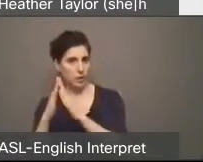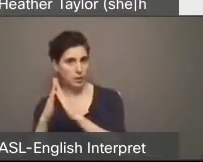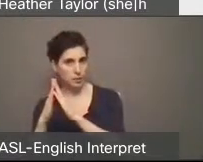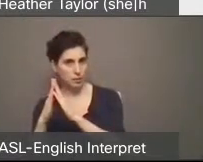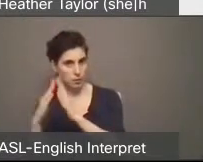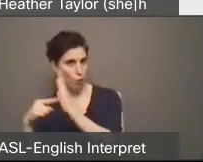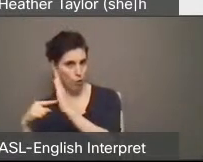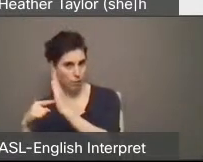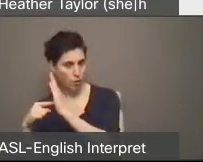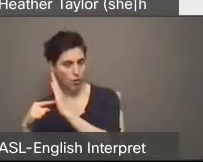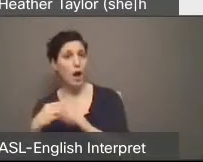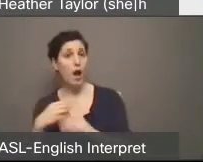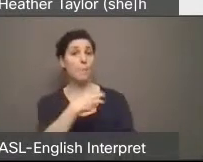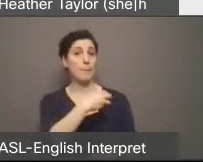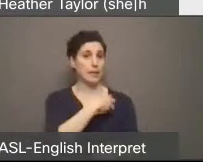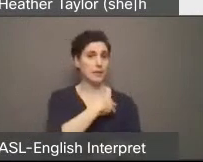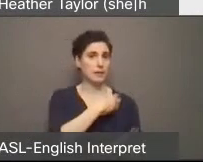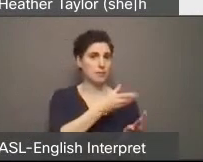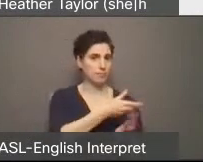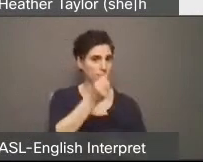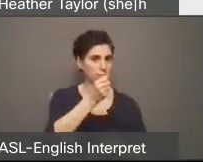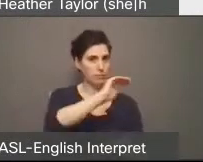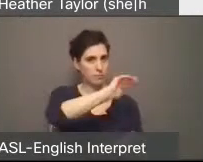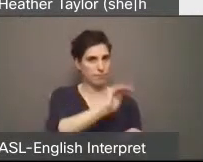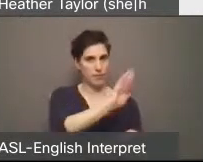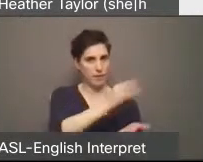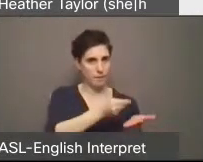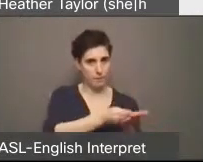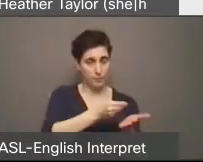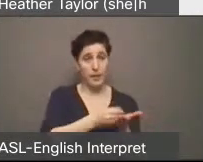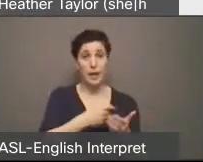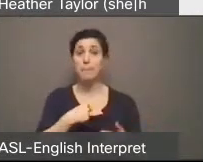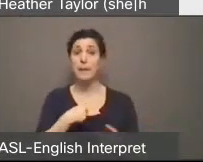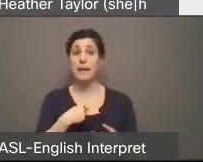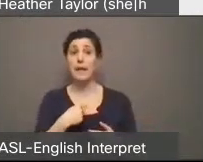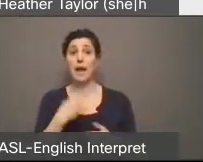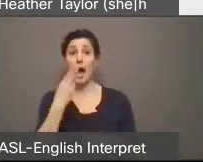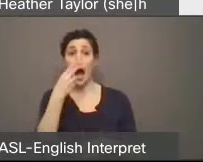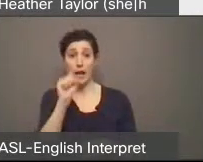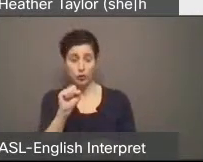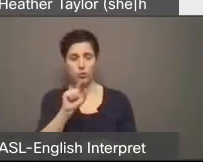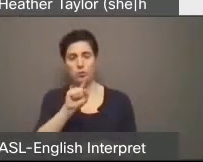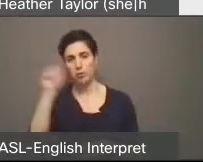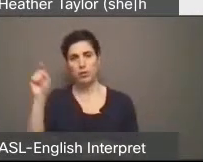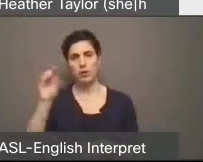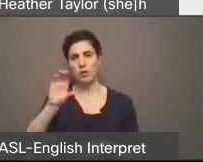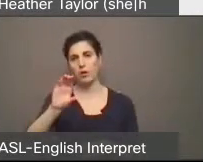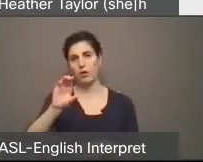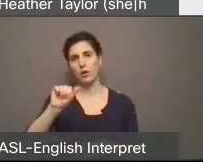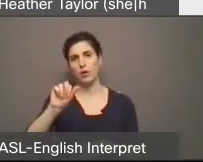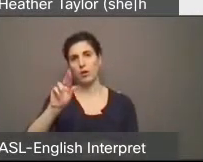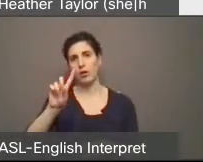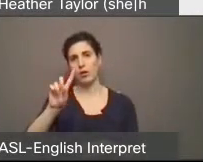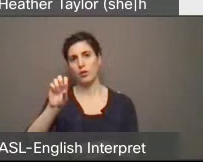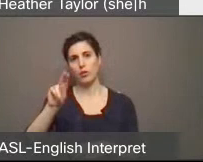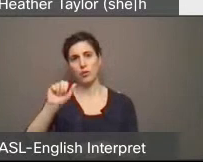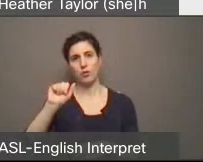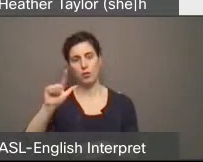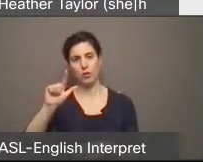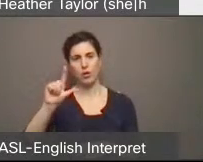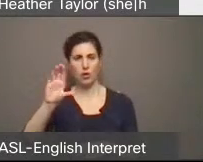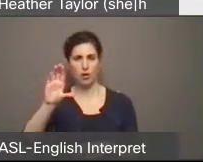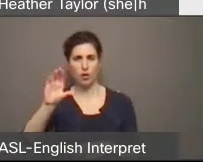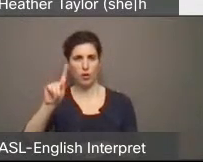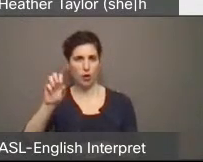of context, I went to high school at Young and Shepherd at Cardinal Carter. I went to U of T for my BA.